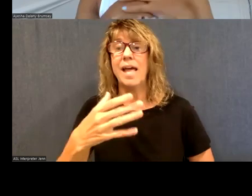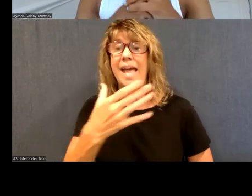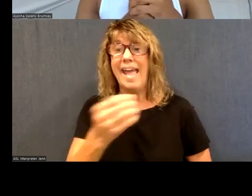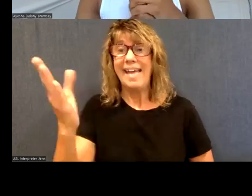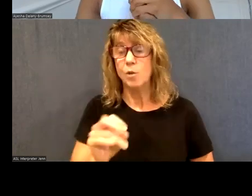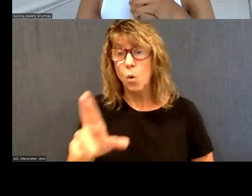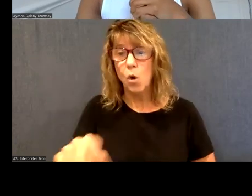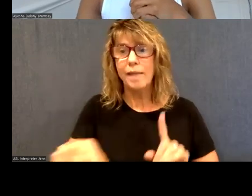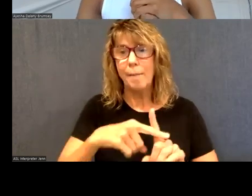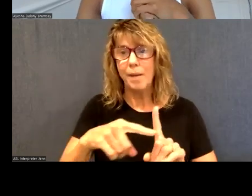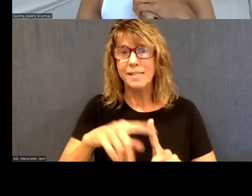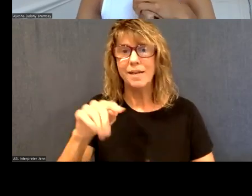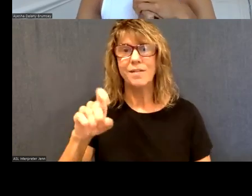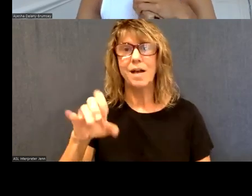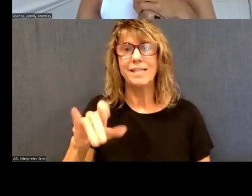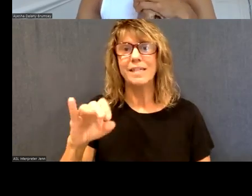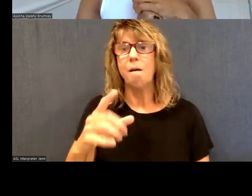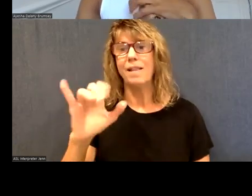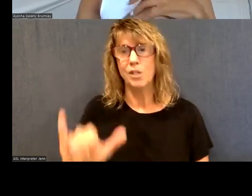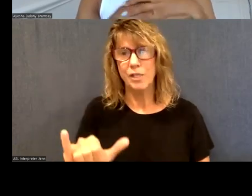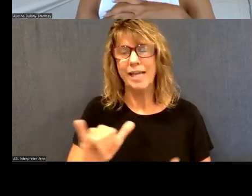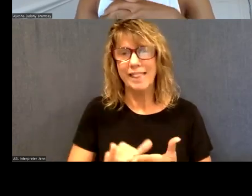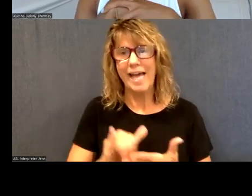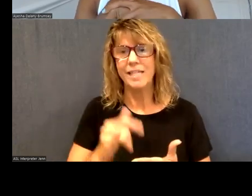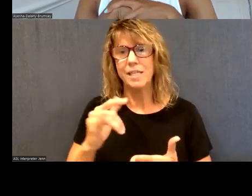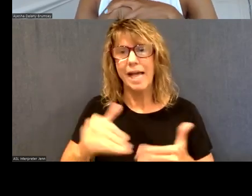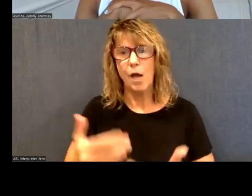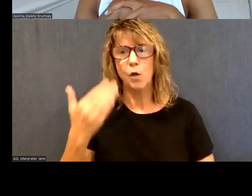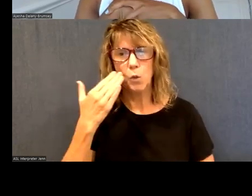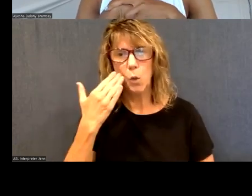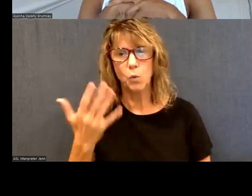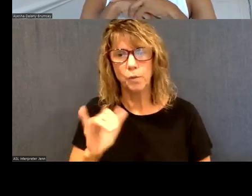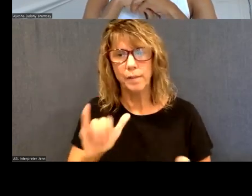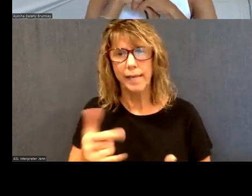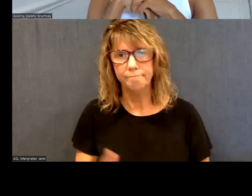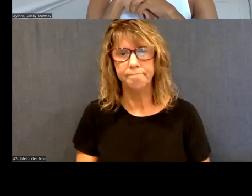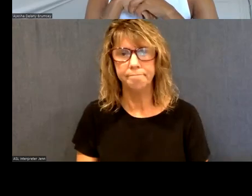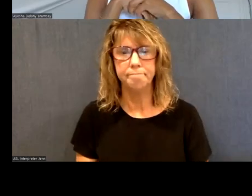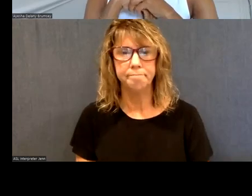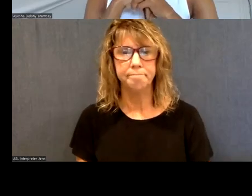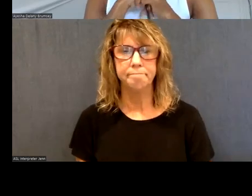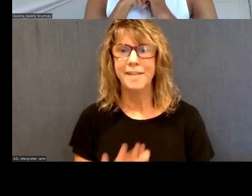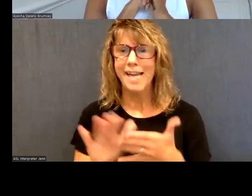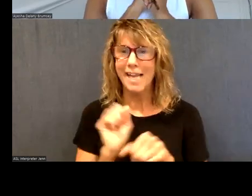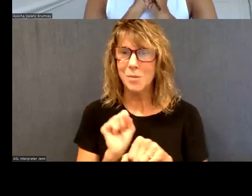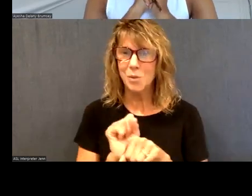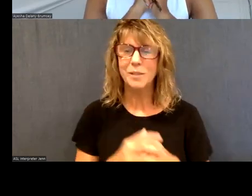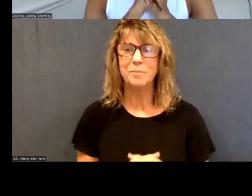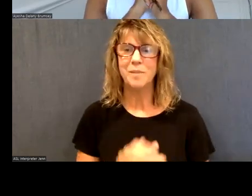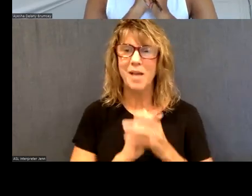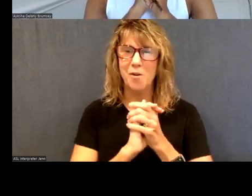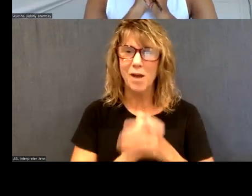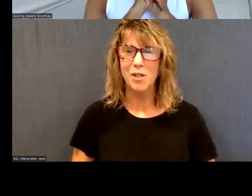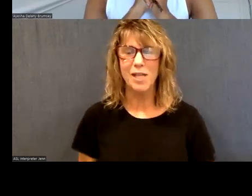that's what really gets you up to that pretty significant, uh, indication of comorbidity. So nice work, guys. Congratulations.